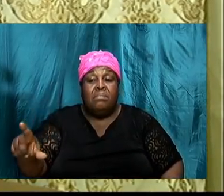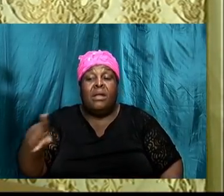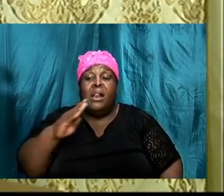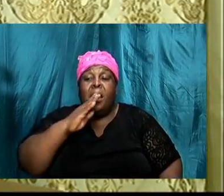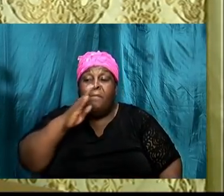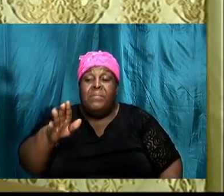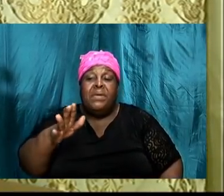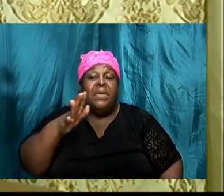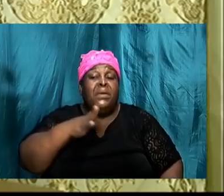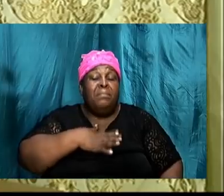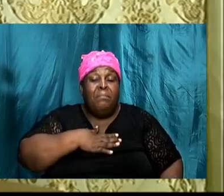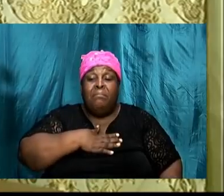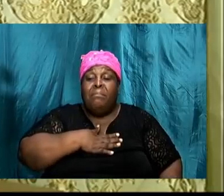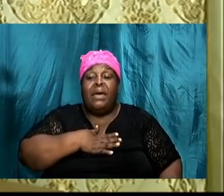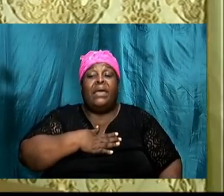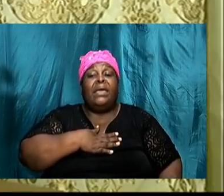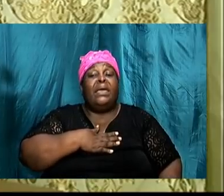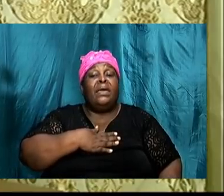And the Lord said, no.